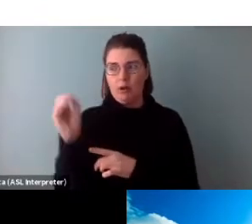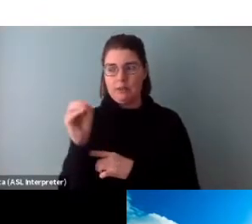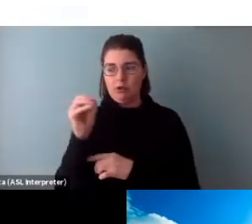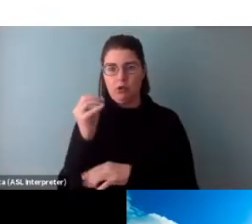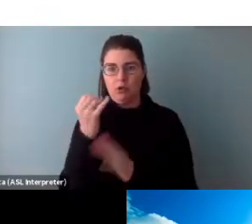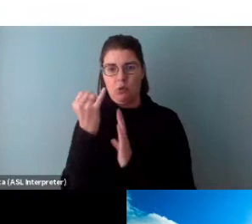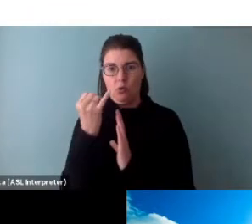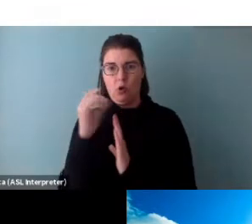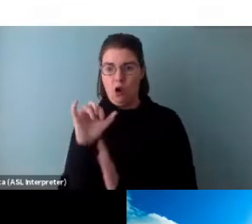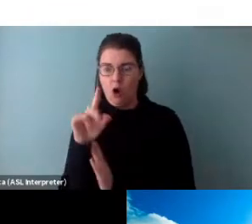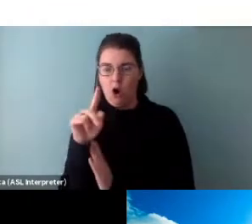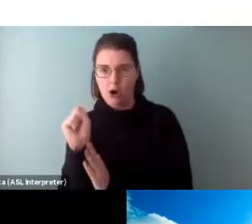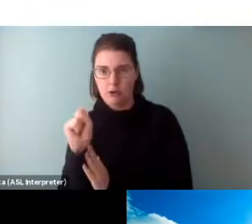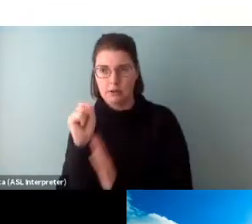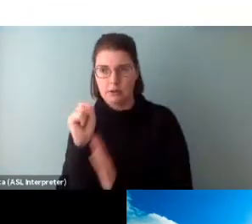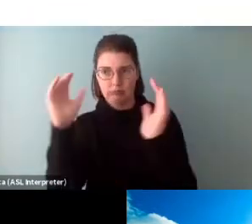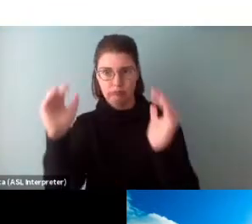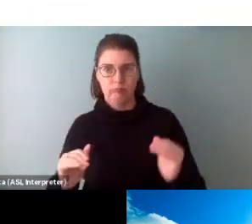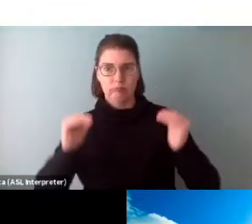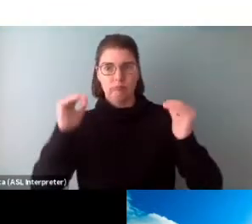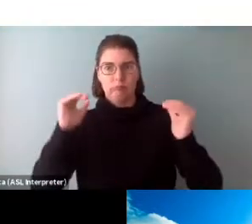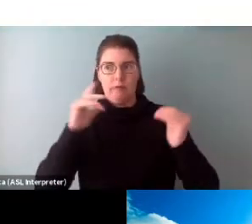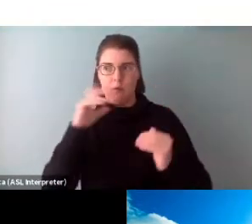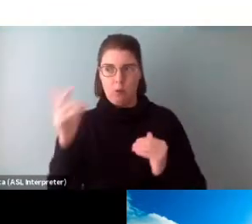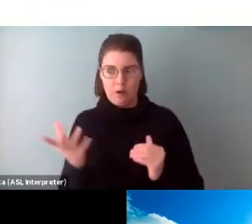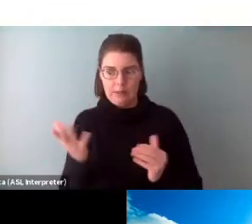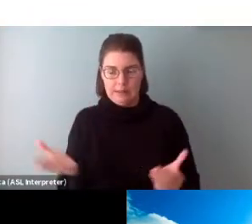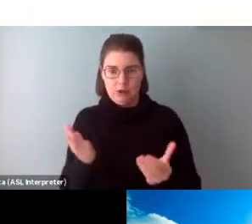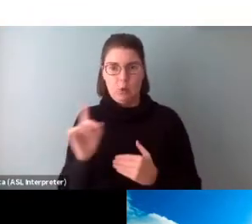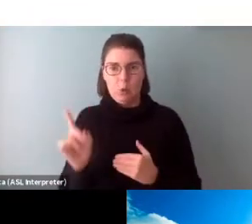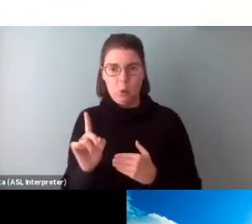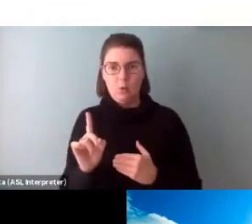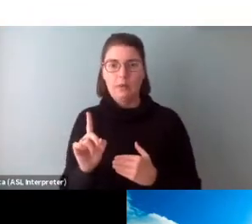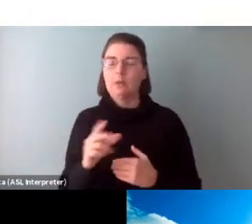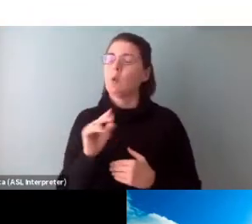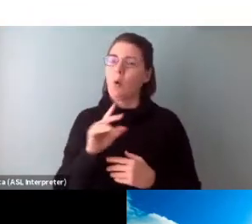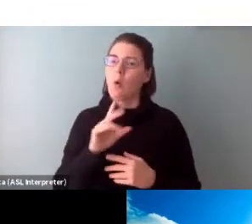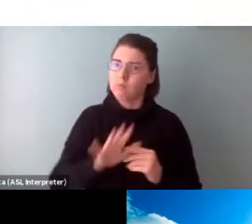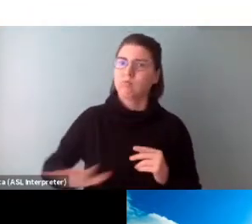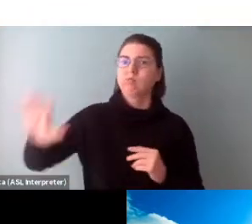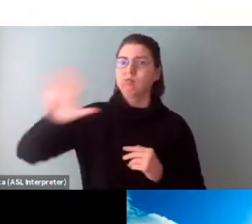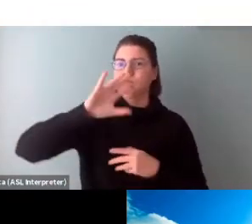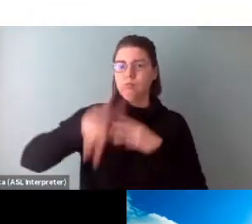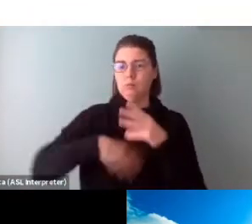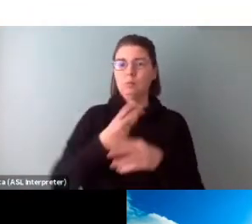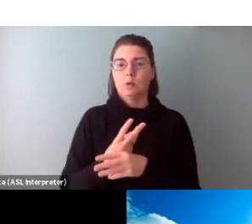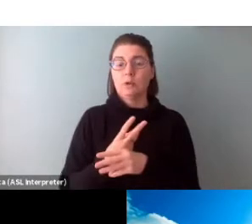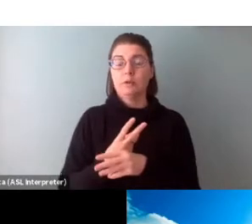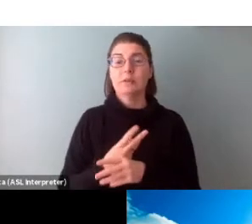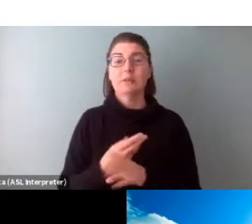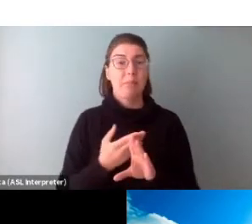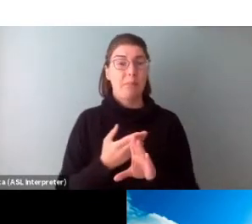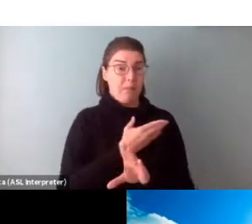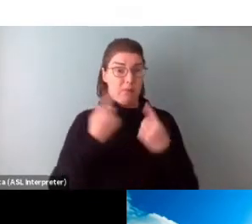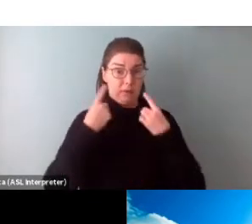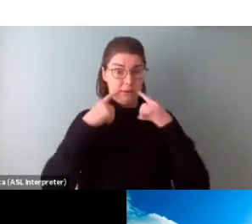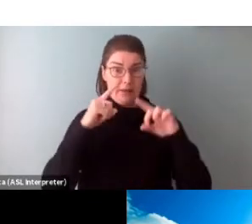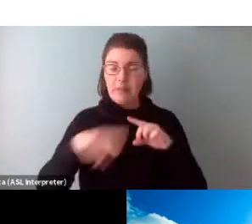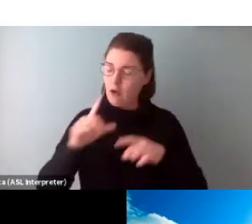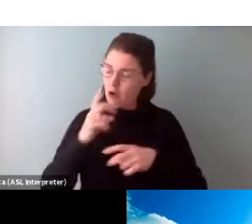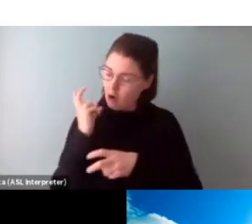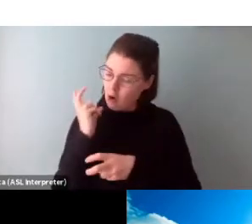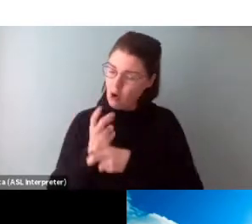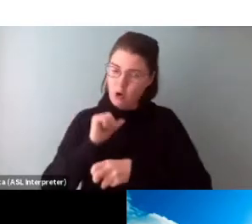at home as well as abroad. But before these successes, these people were hard-working artists, like many of you,